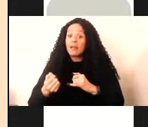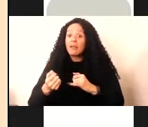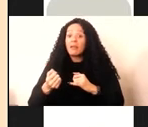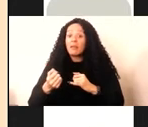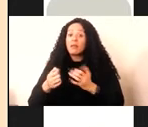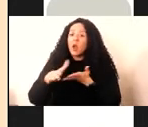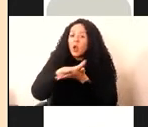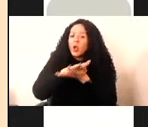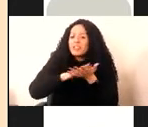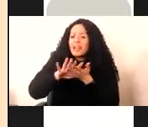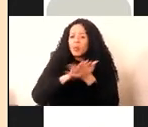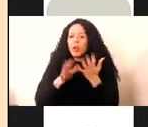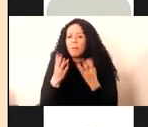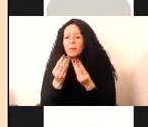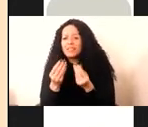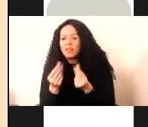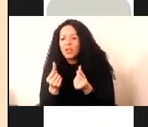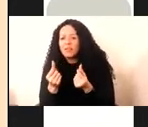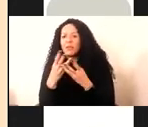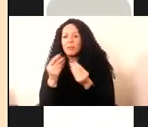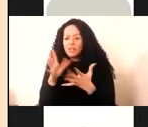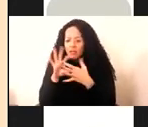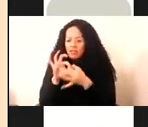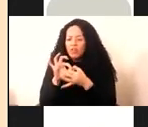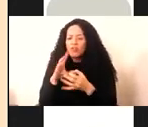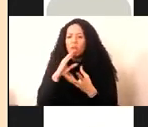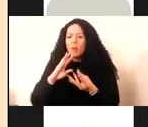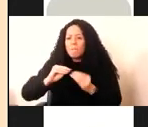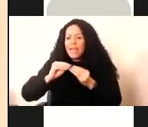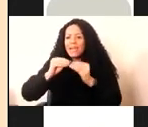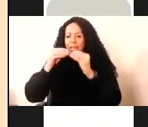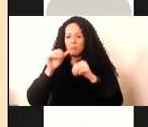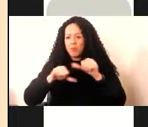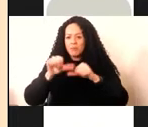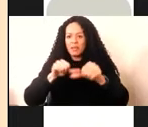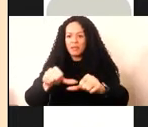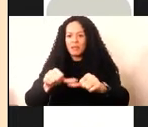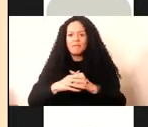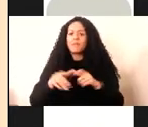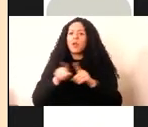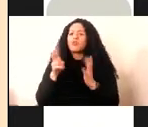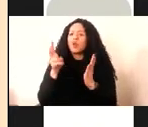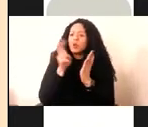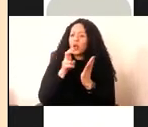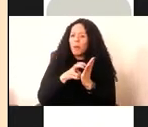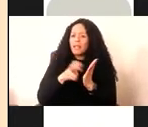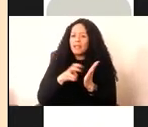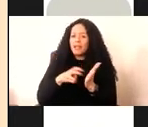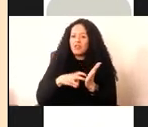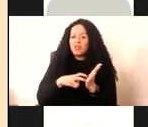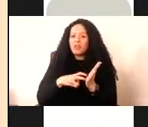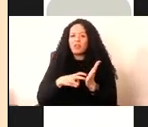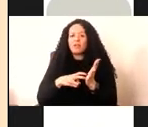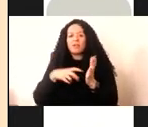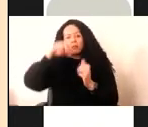materials, materials associated with the making process and documentation of user experience, documentation of